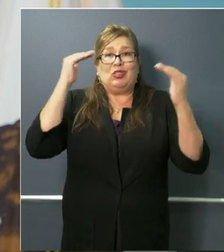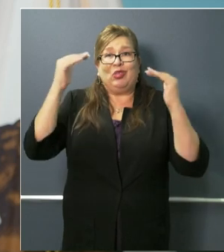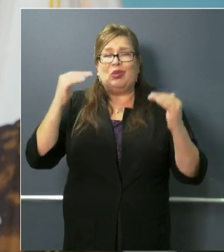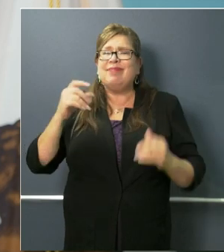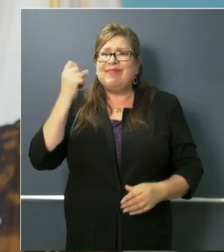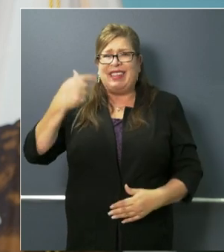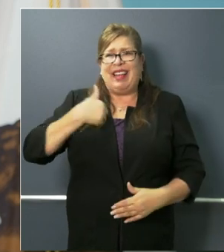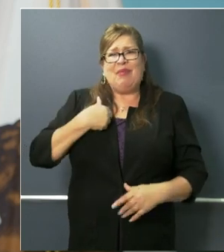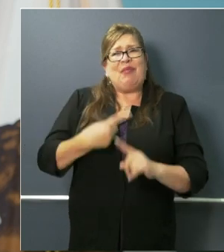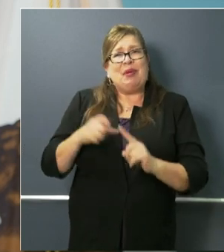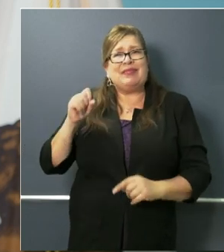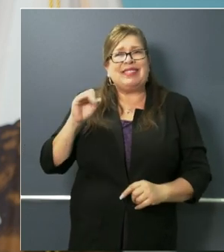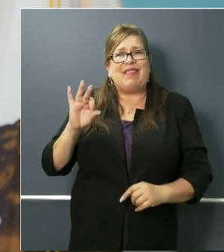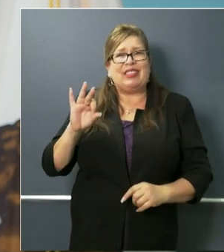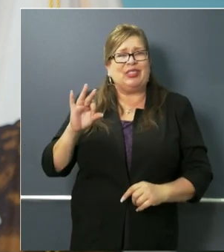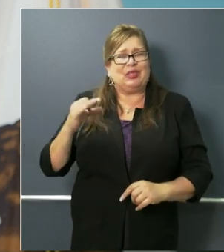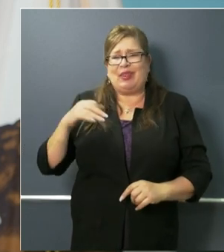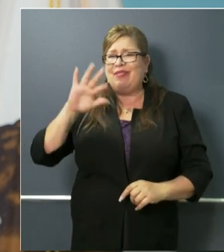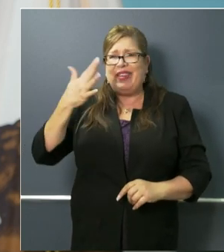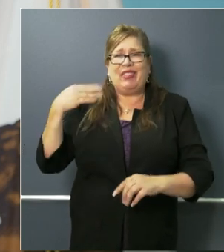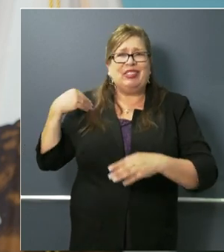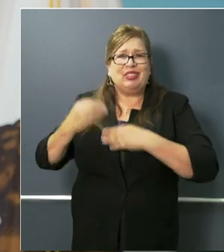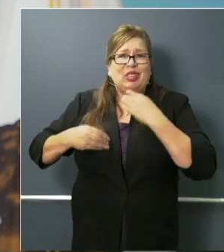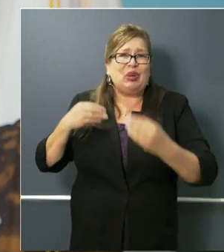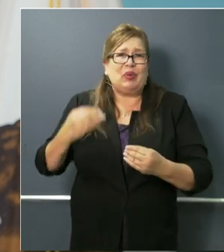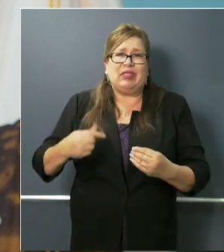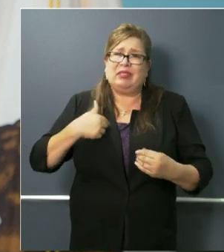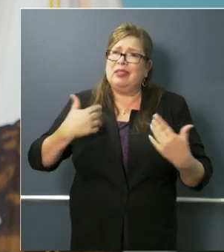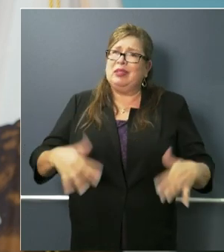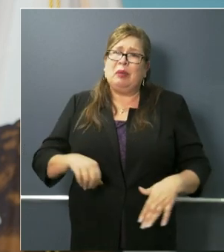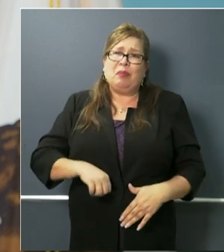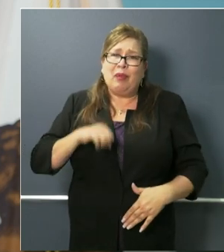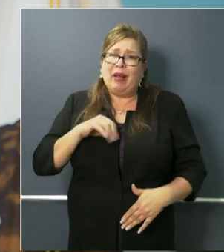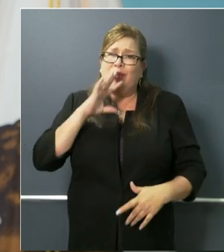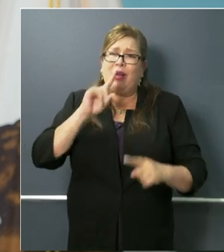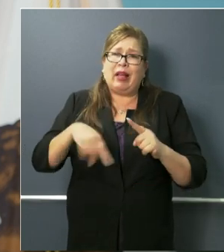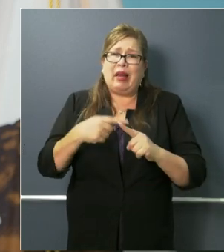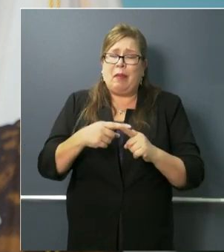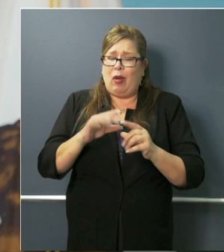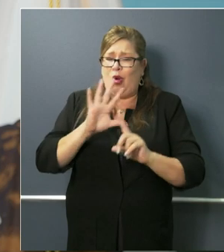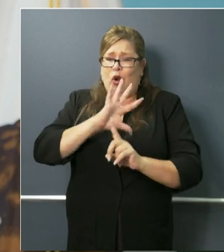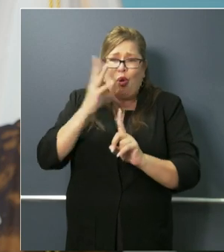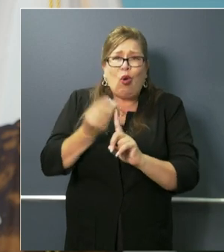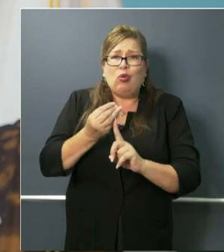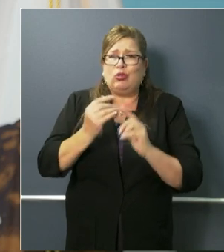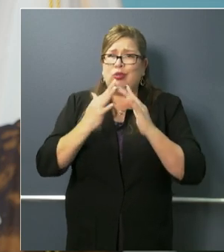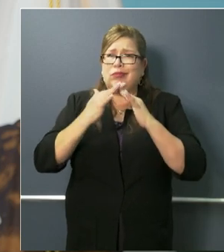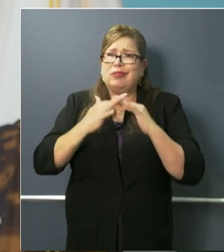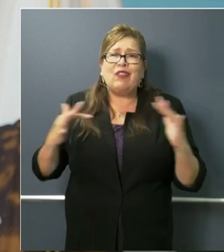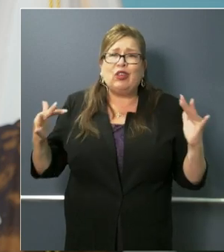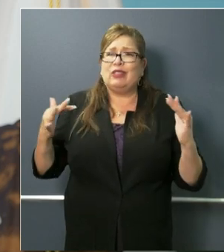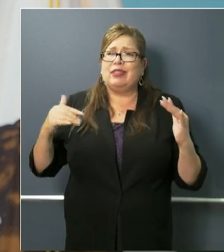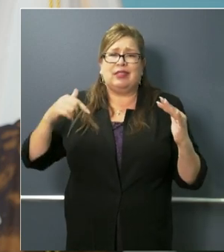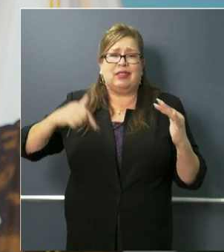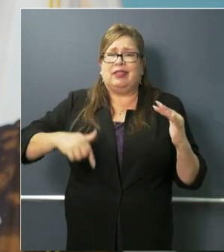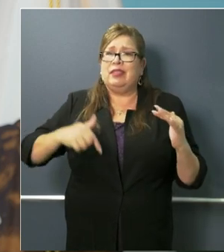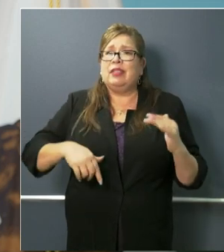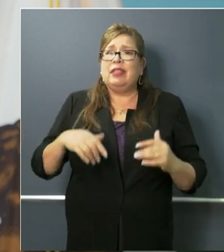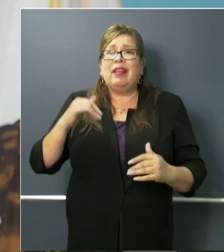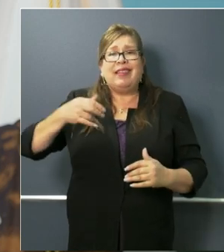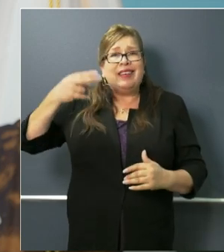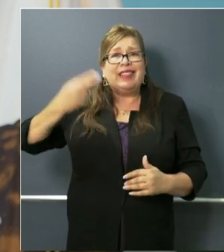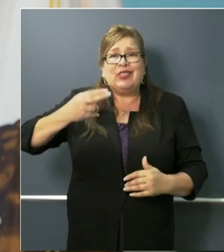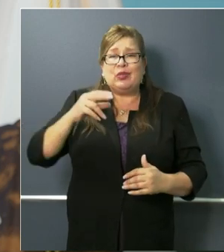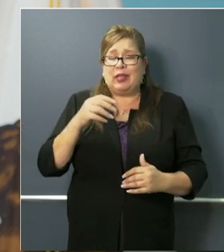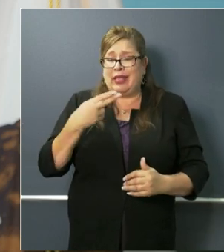fifth generation it's a point of deep pride when we talk in terms of cultural competency neighborhood by neighborhood uh the history of the hiv